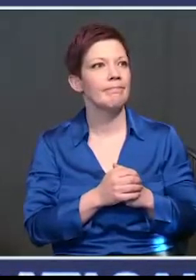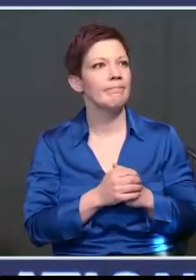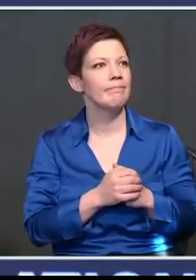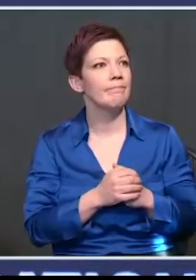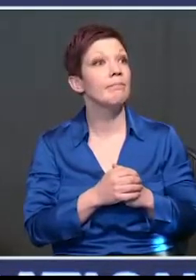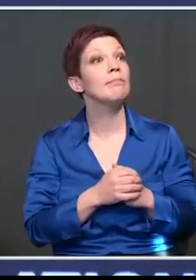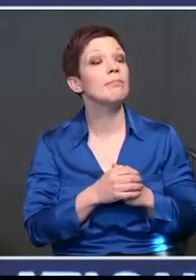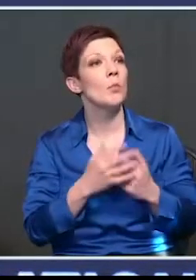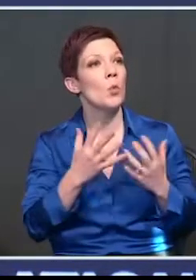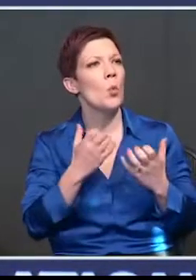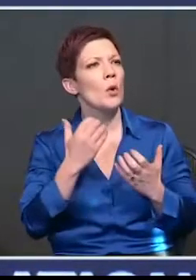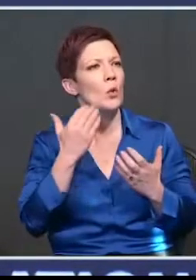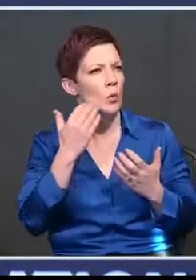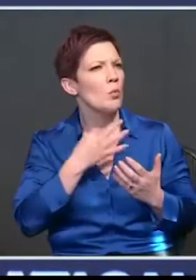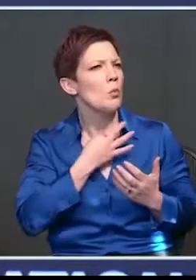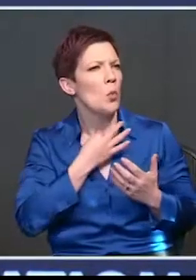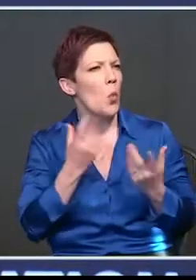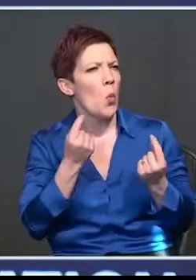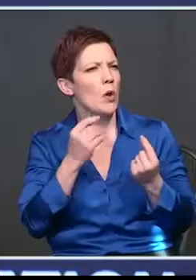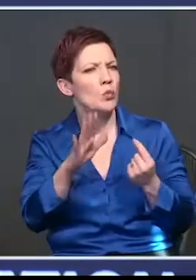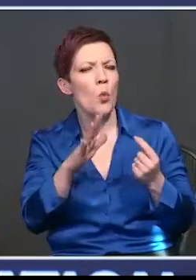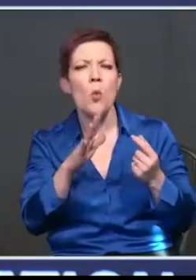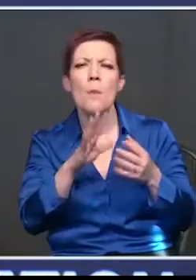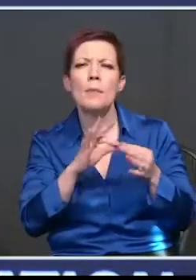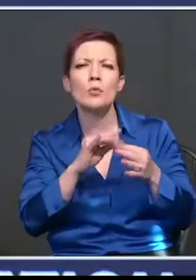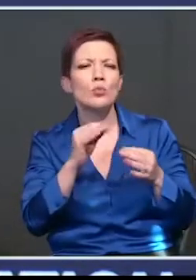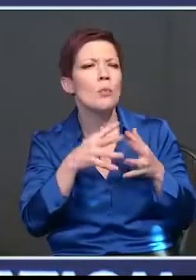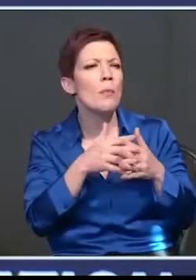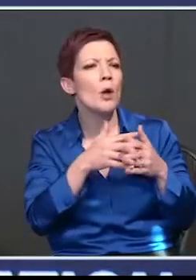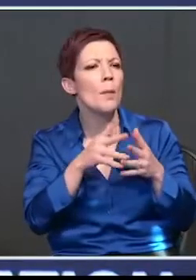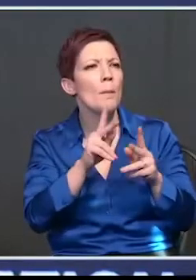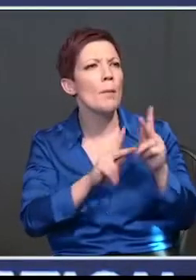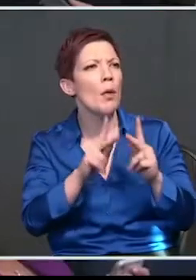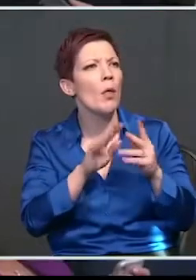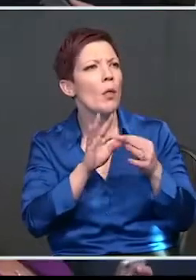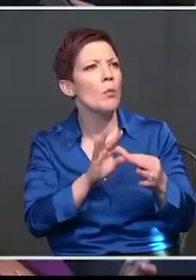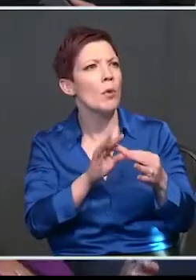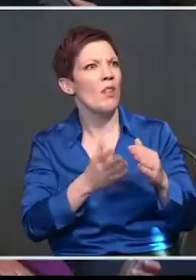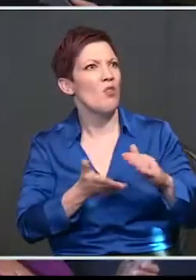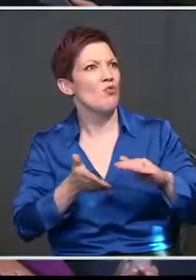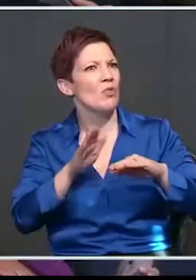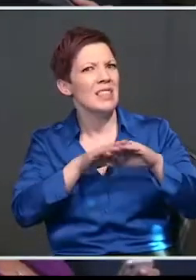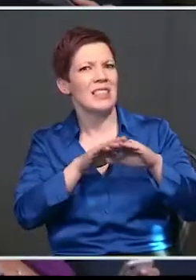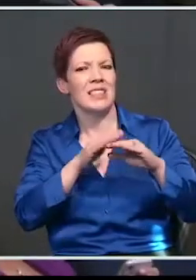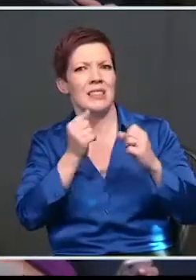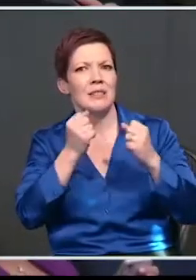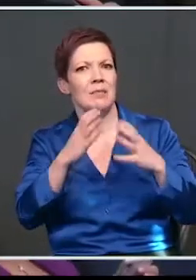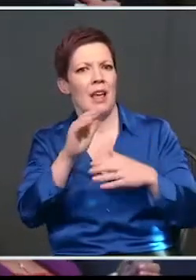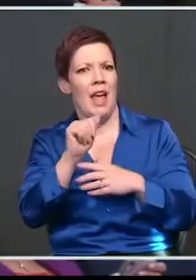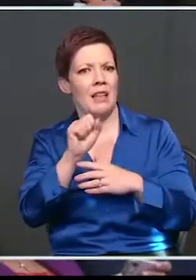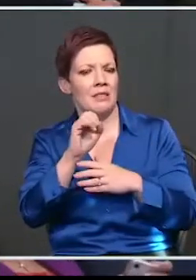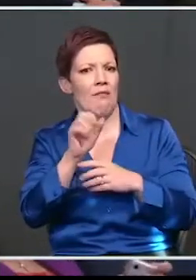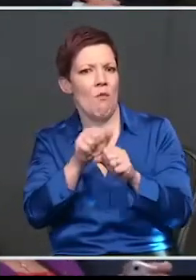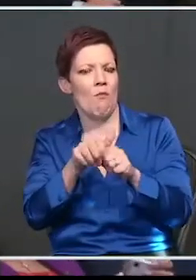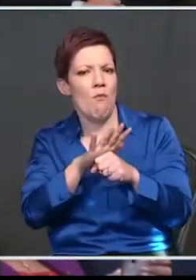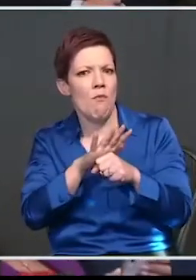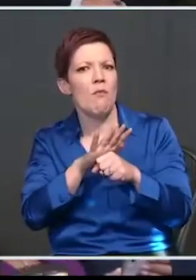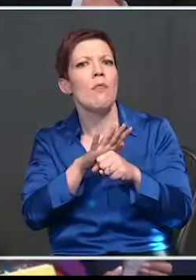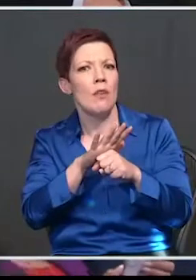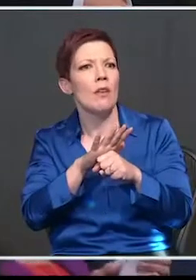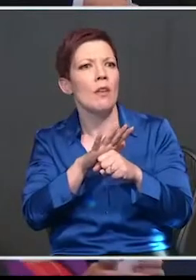wondering what your message is to the American people, given all the increasing cases right now, about what they should do over Christmas.